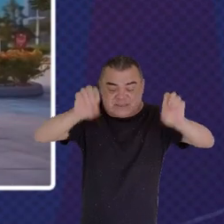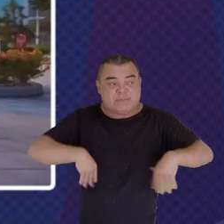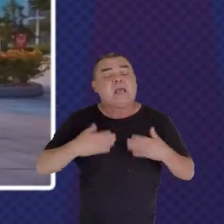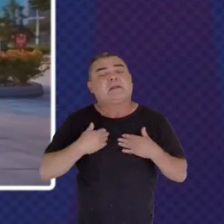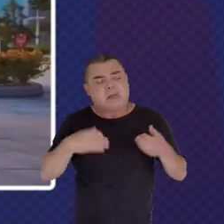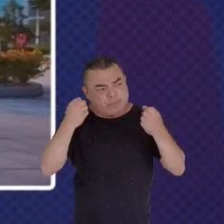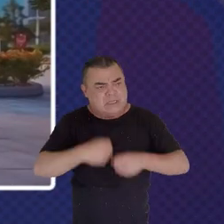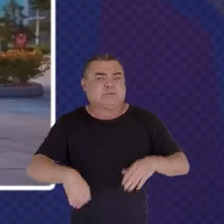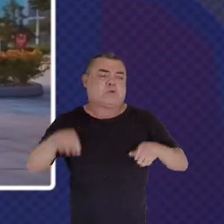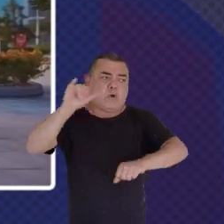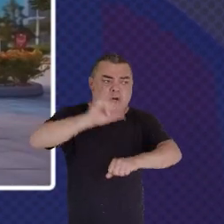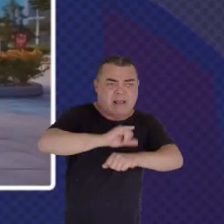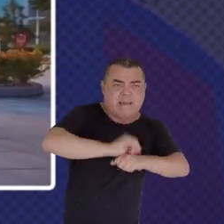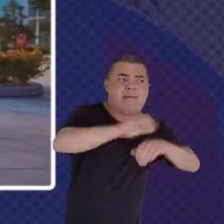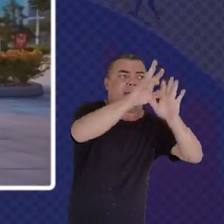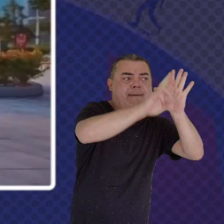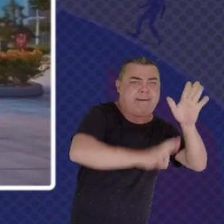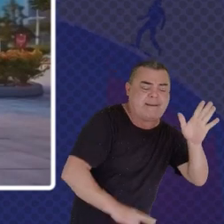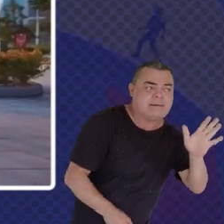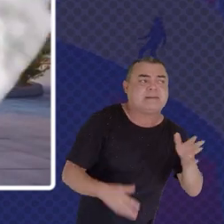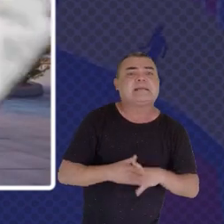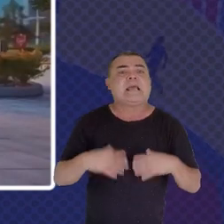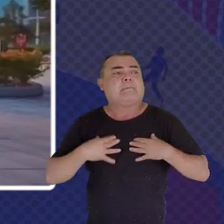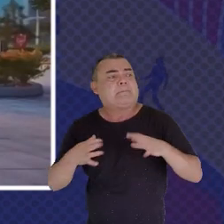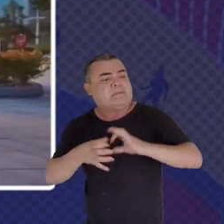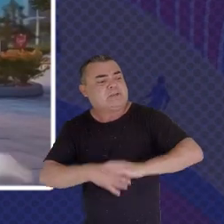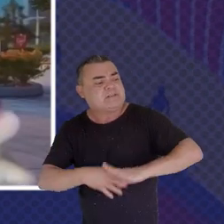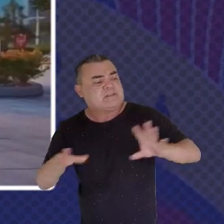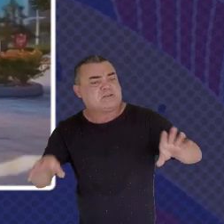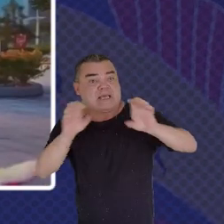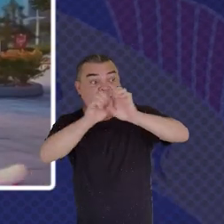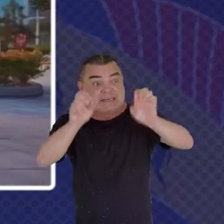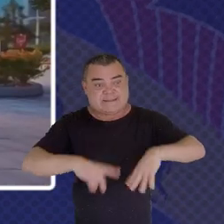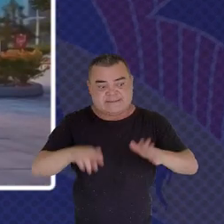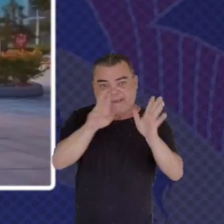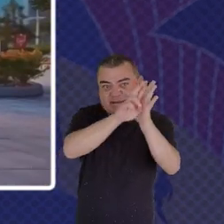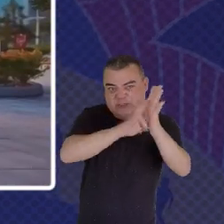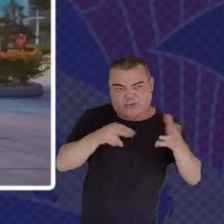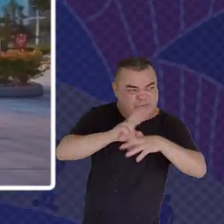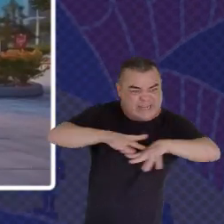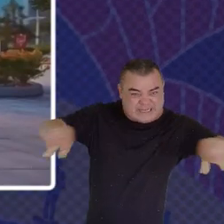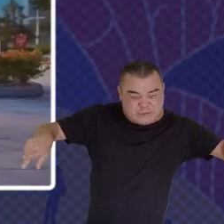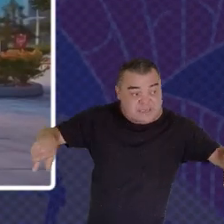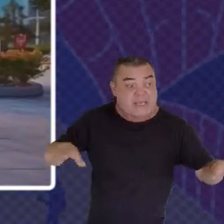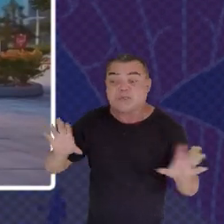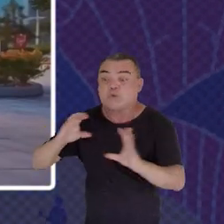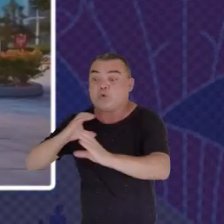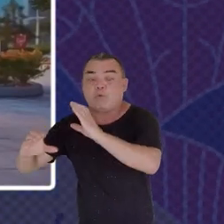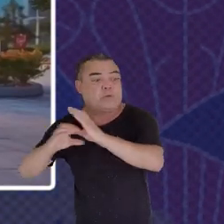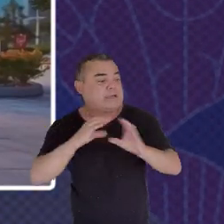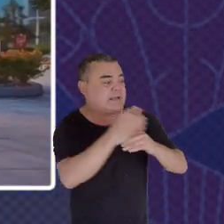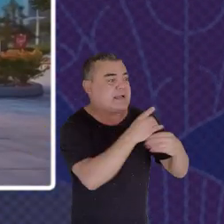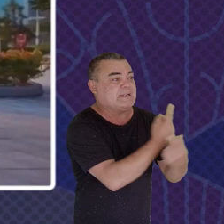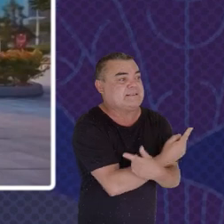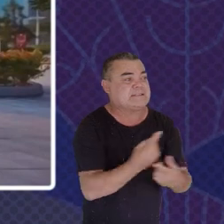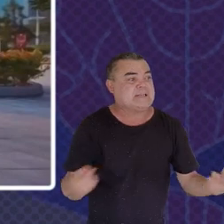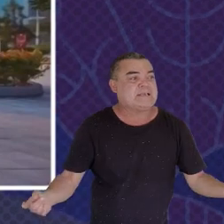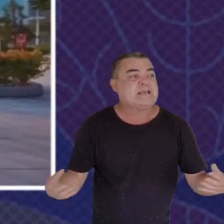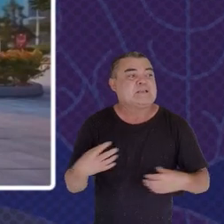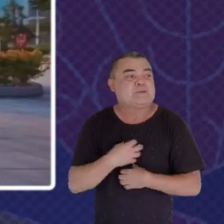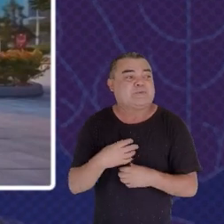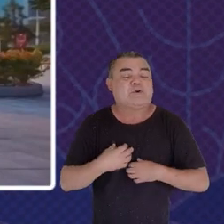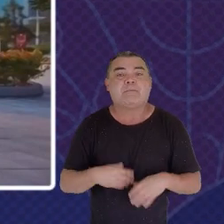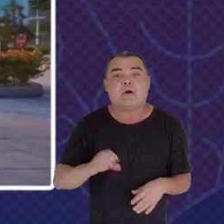allow our Different systems And different rules To talk to each other And interoperate One example of this For instance In the